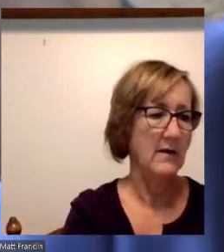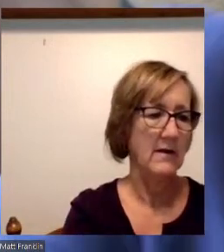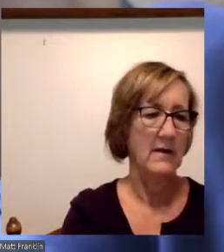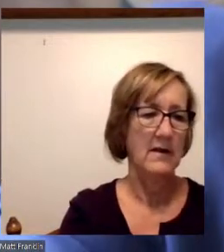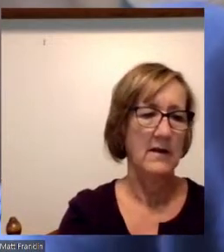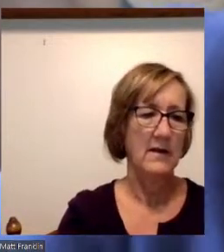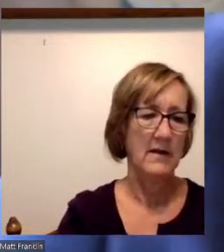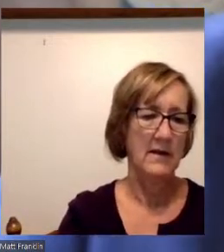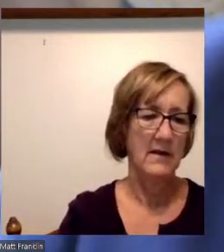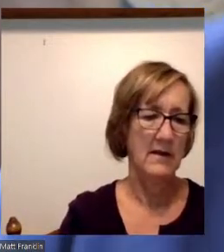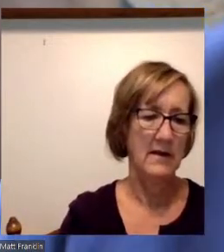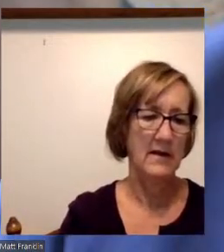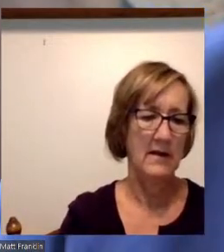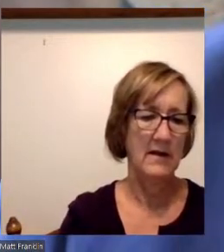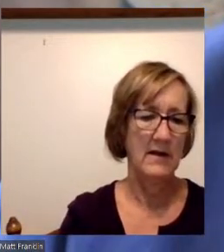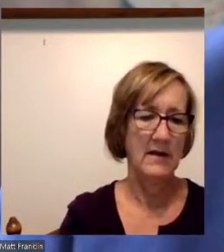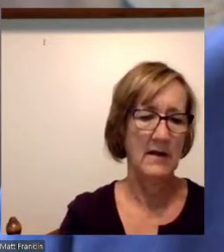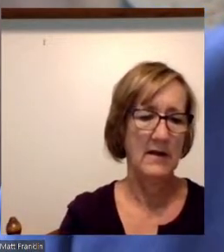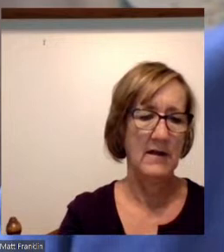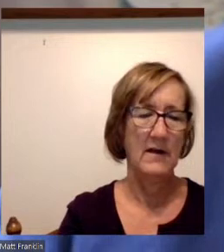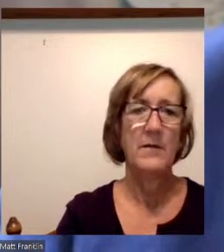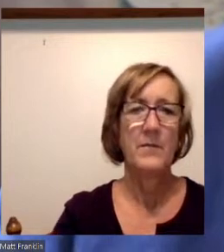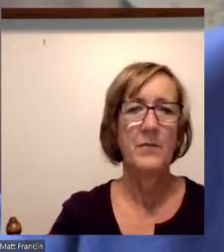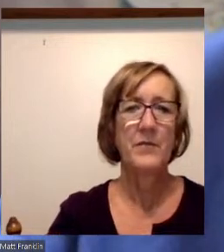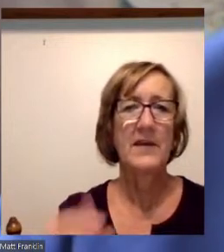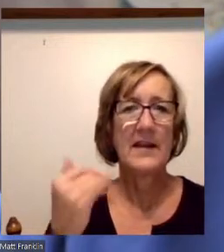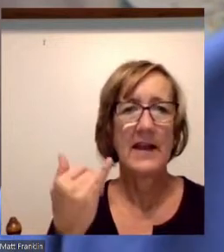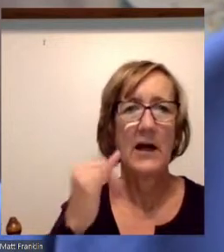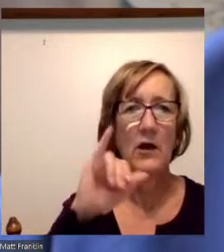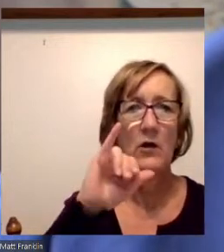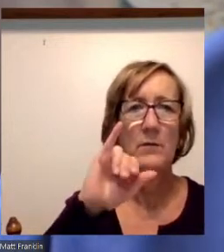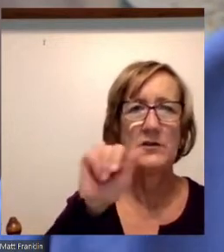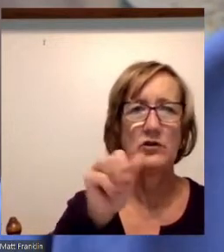All right. I do not see Michael. So let's go now to Mr. John Daly.